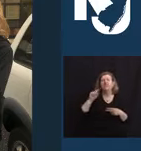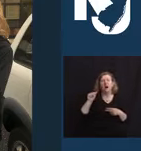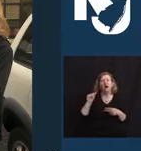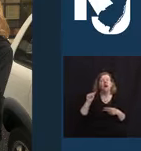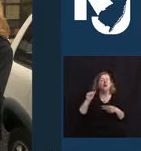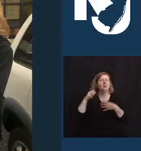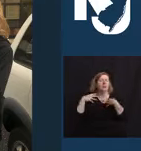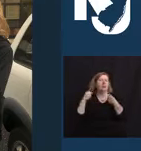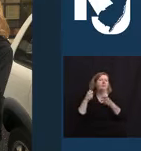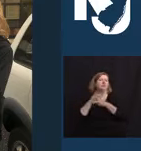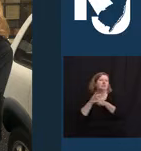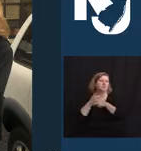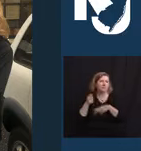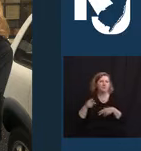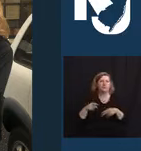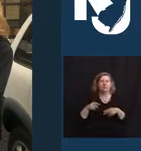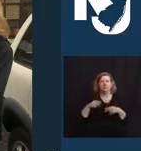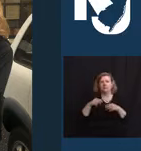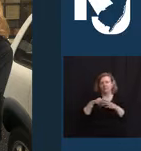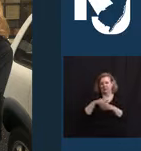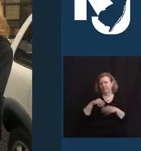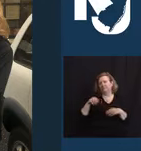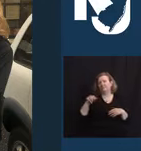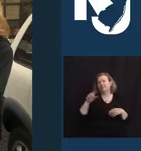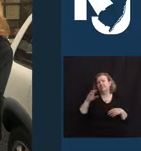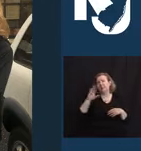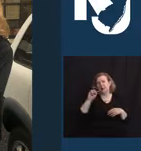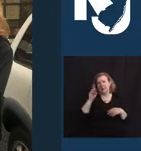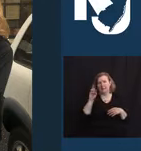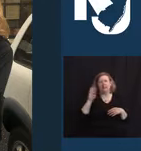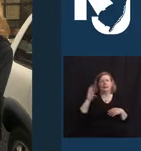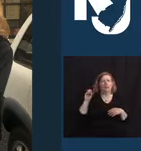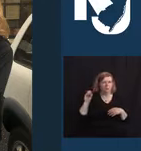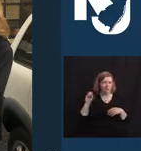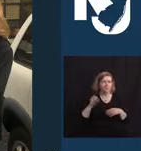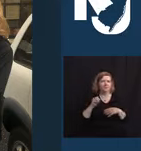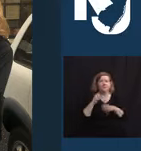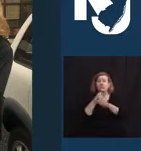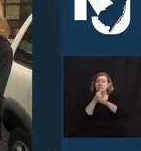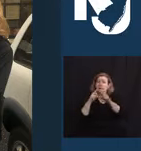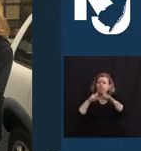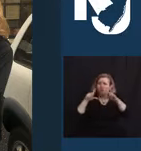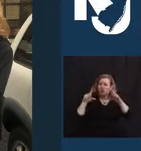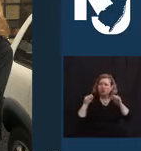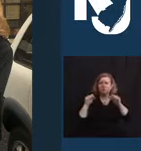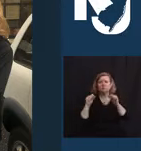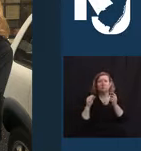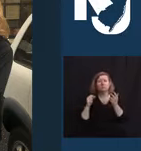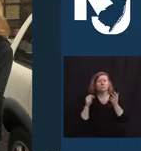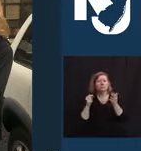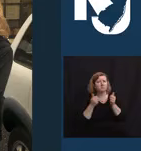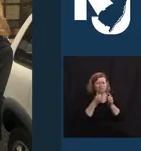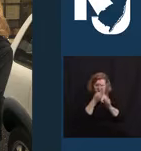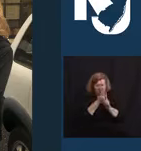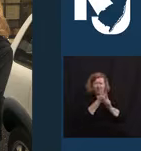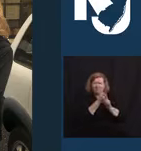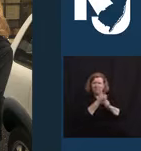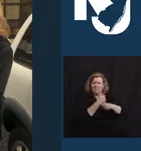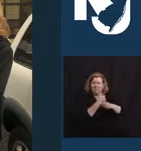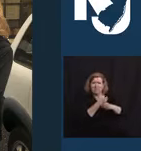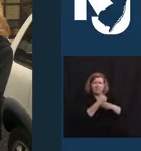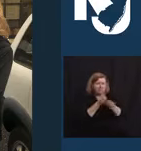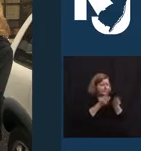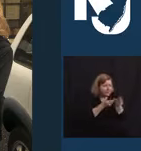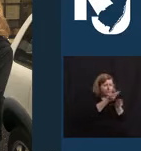of winter, Laura personally crafted cards and notes for her residents and delivered them to the nursing home where they were gratefully